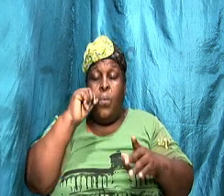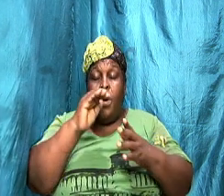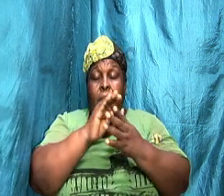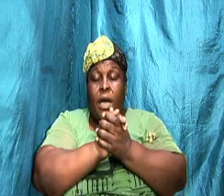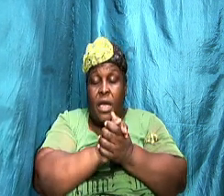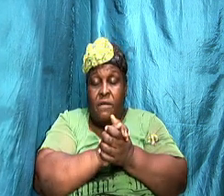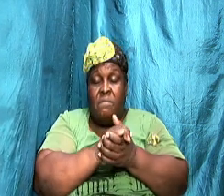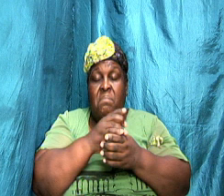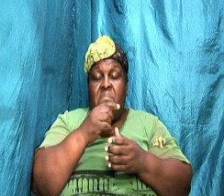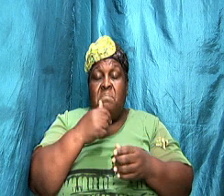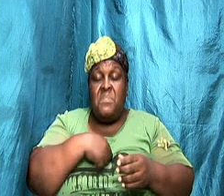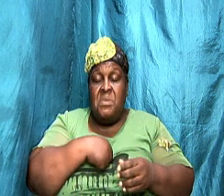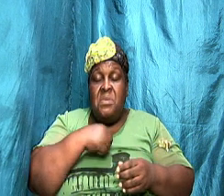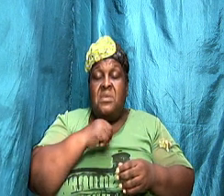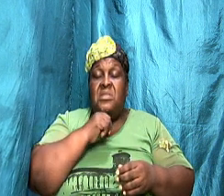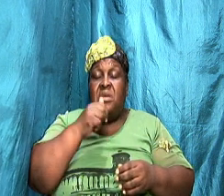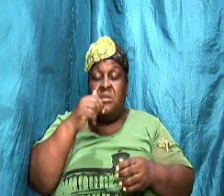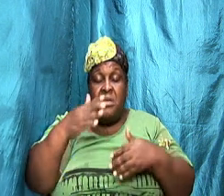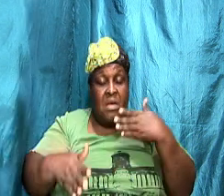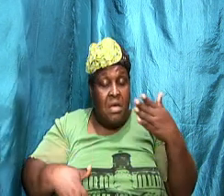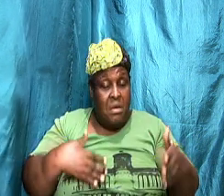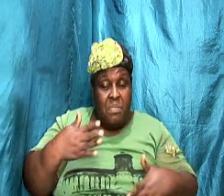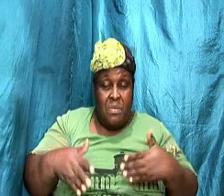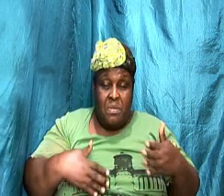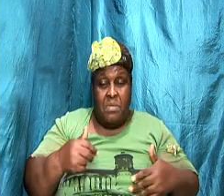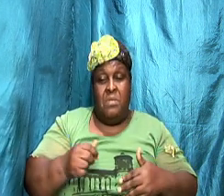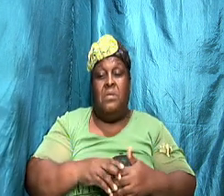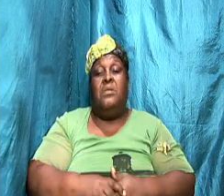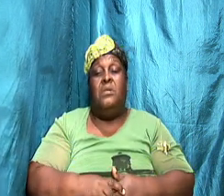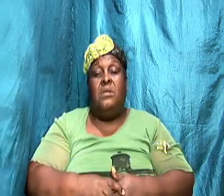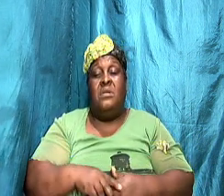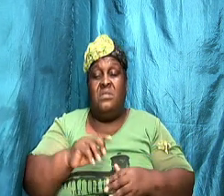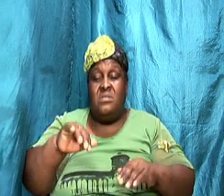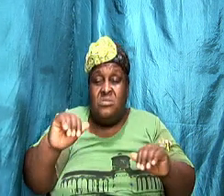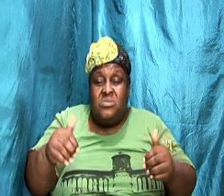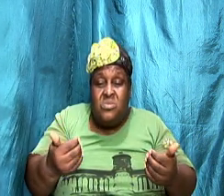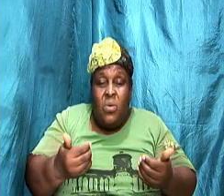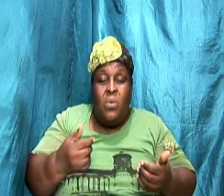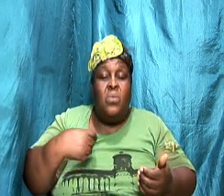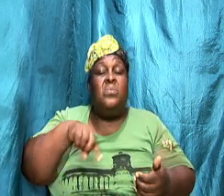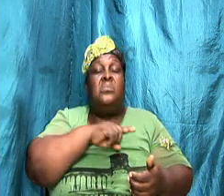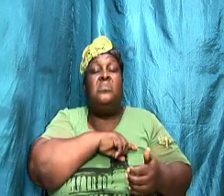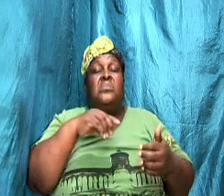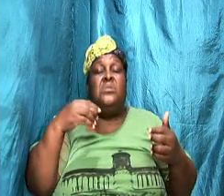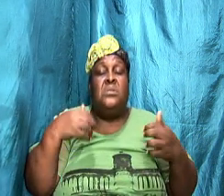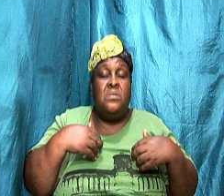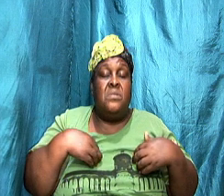happy then I am happy and this is how we have to look at it